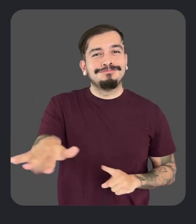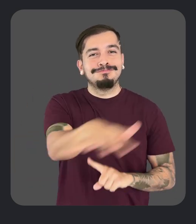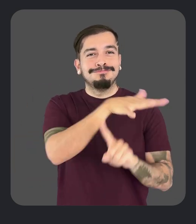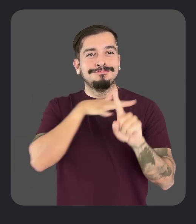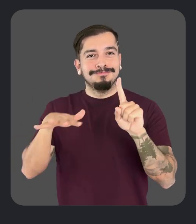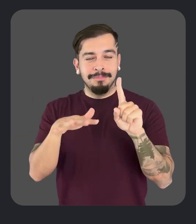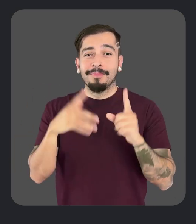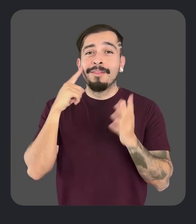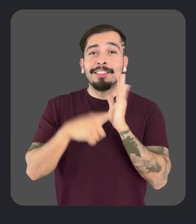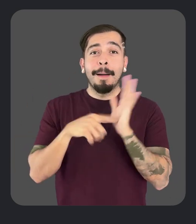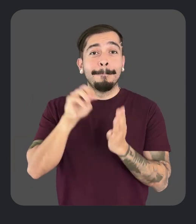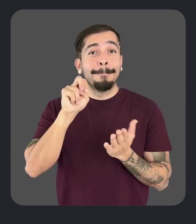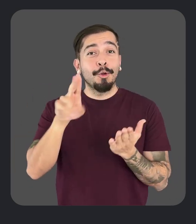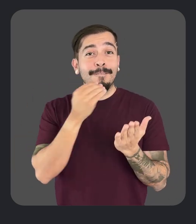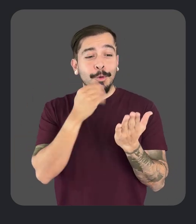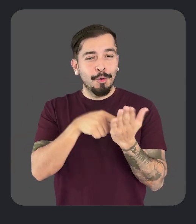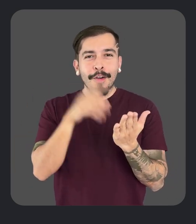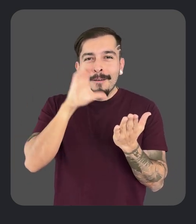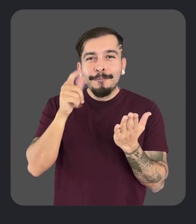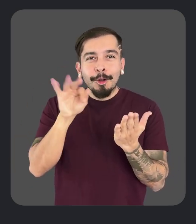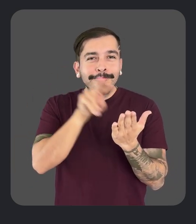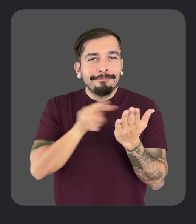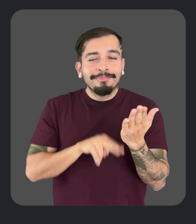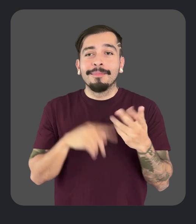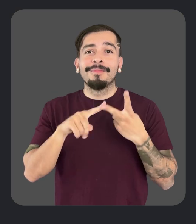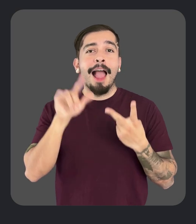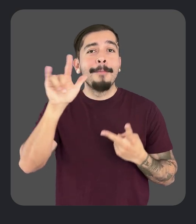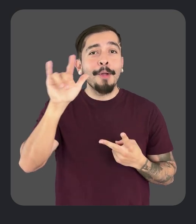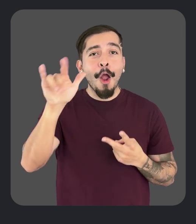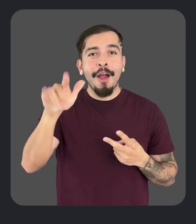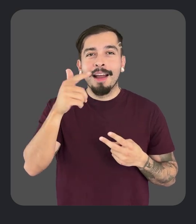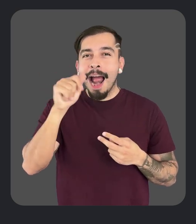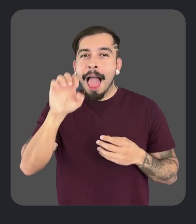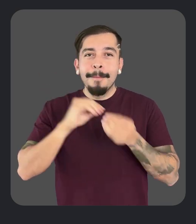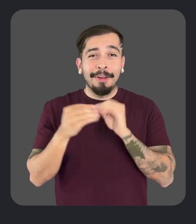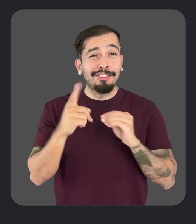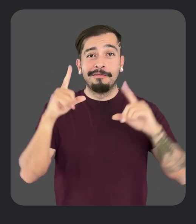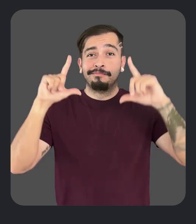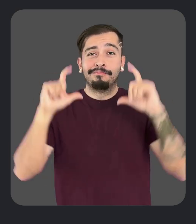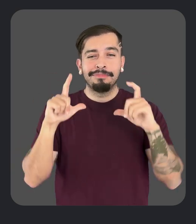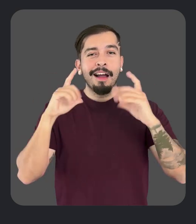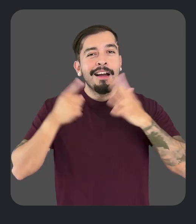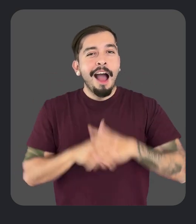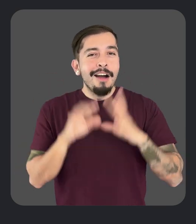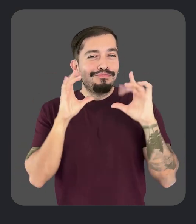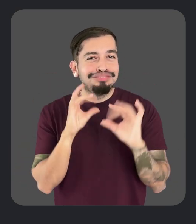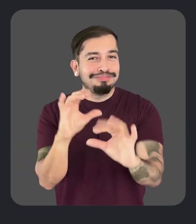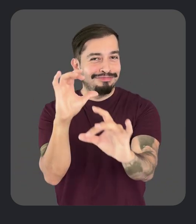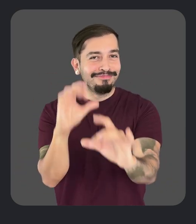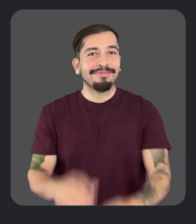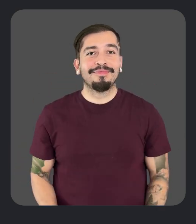words in your surroundings, like finding gluten-free items on a menu or gate numbers at an airport. Just snap a photo and start searching.